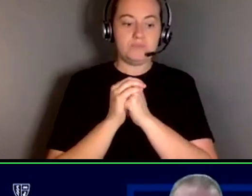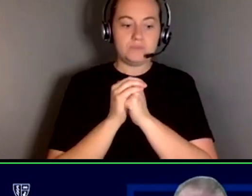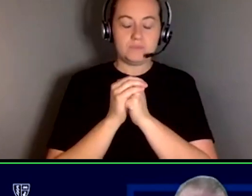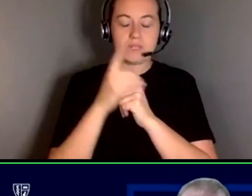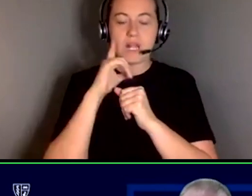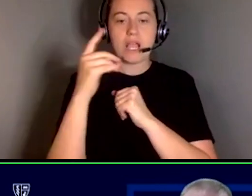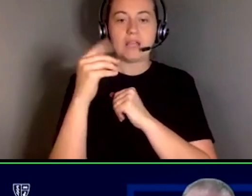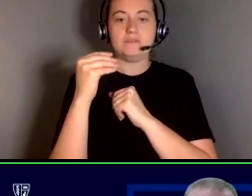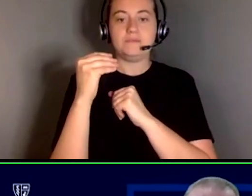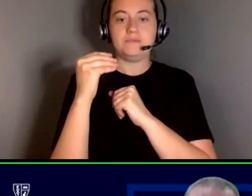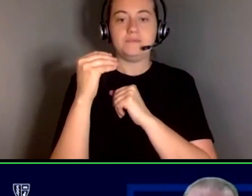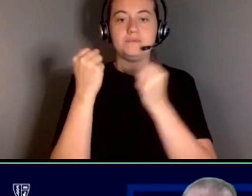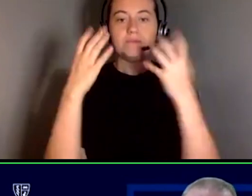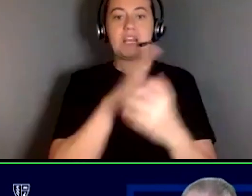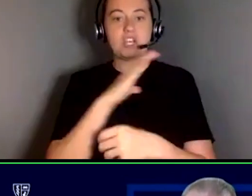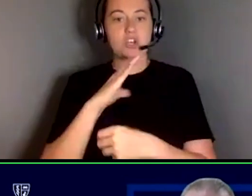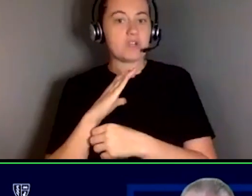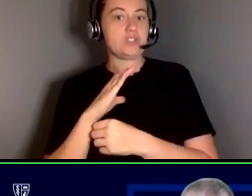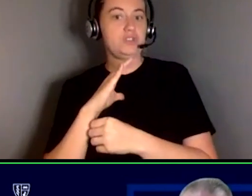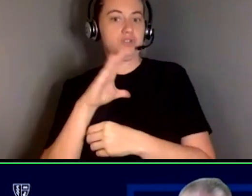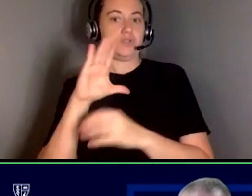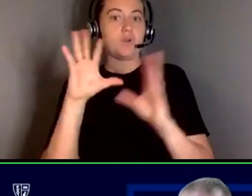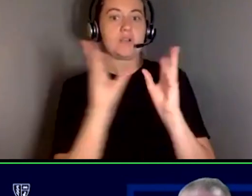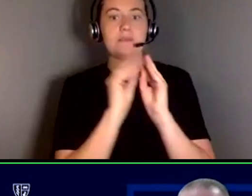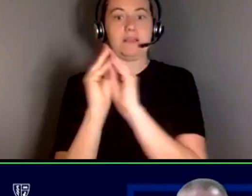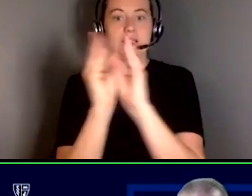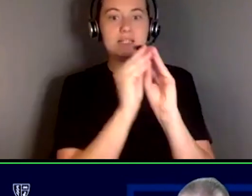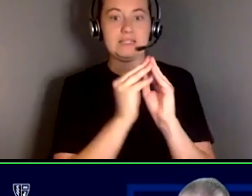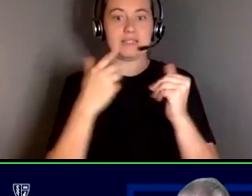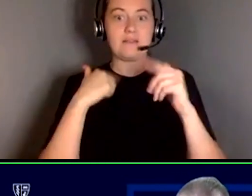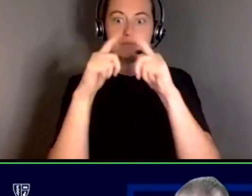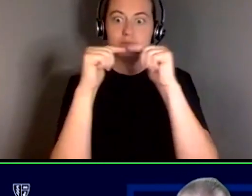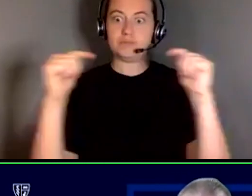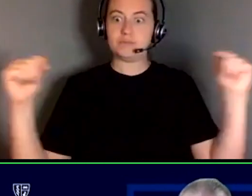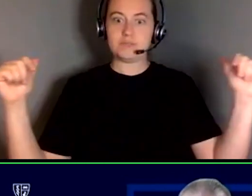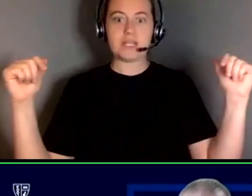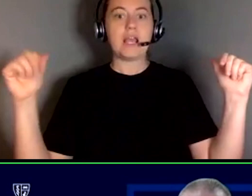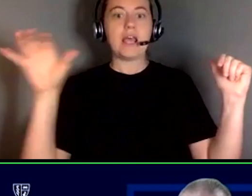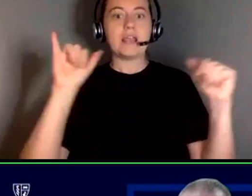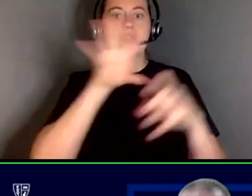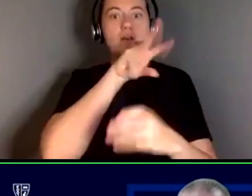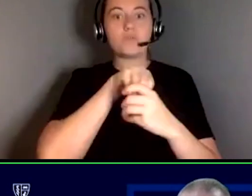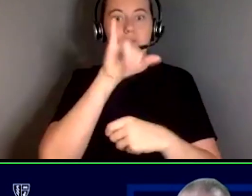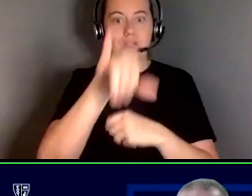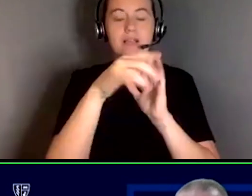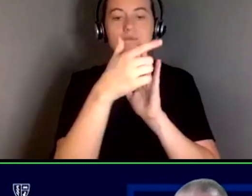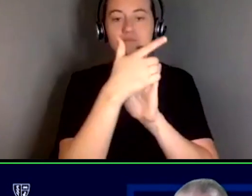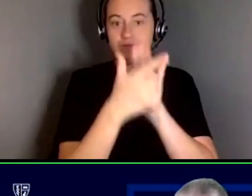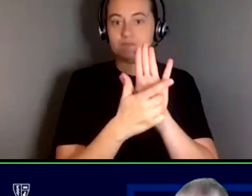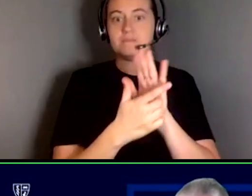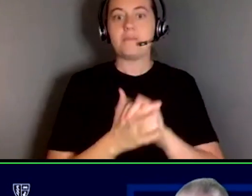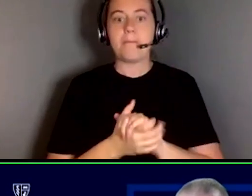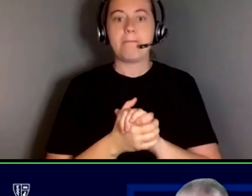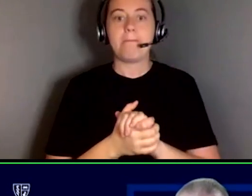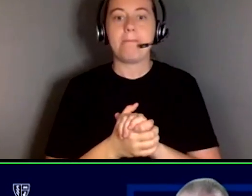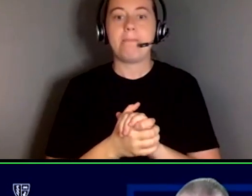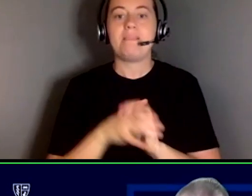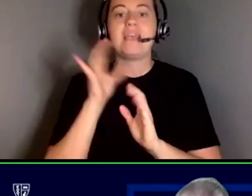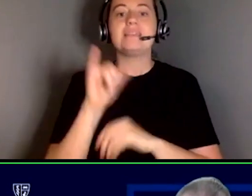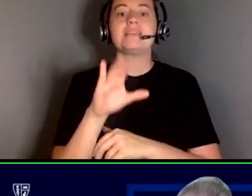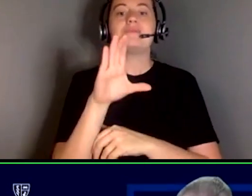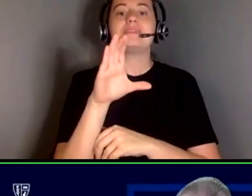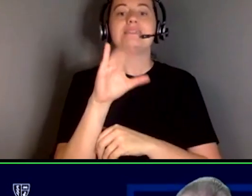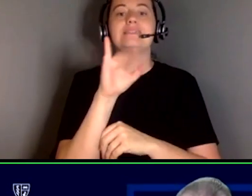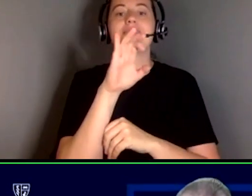congressional committees with jurisdiction over a range of subject areas that are addressed by the Act. The end result was a civil rights statute of broad